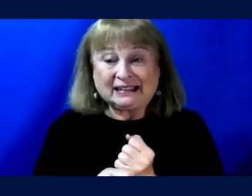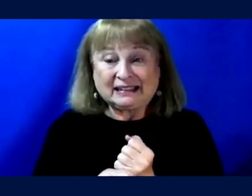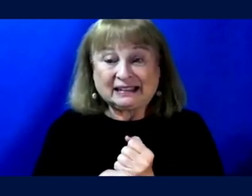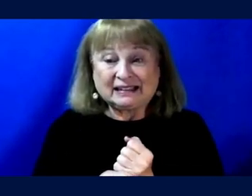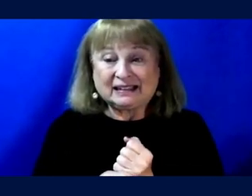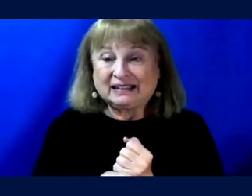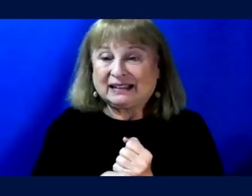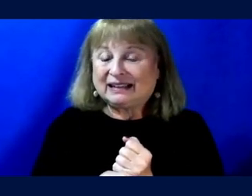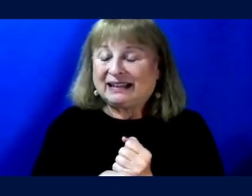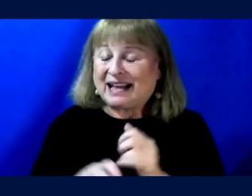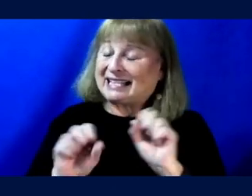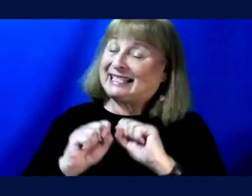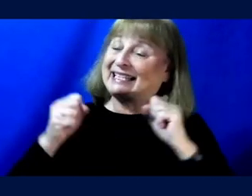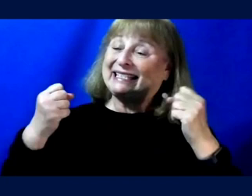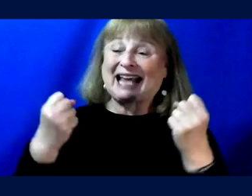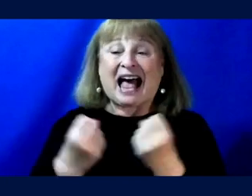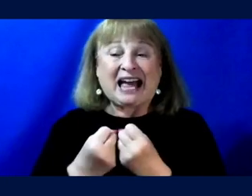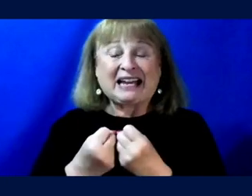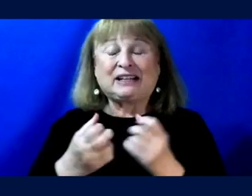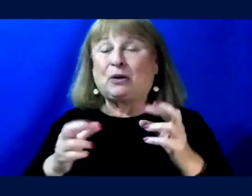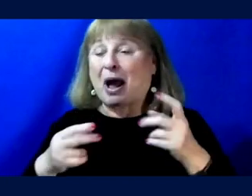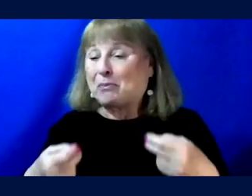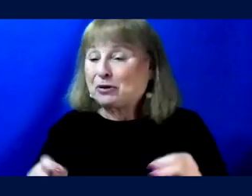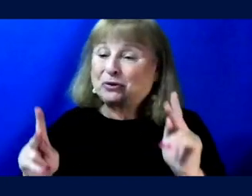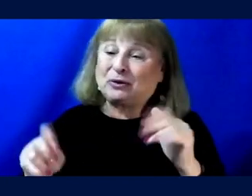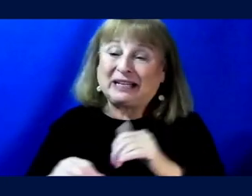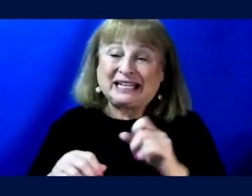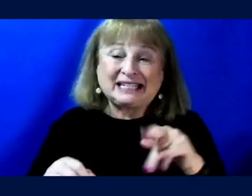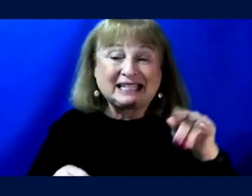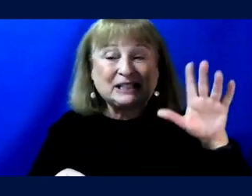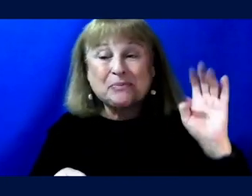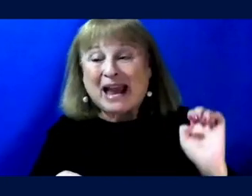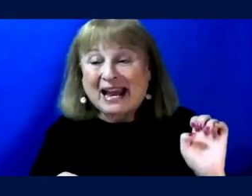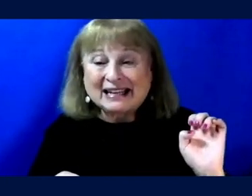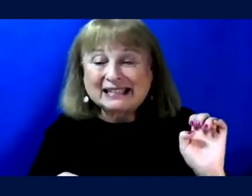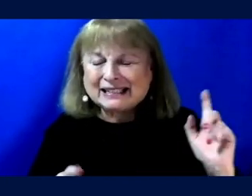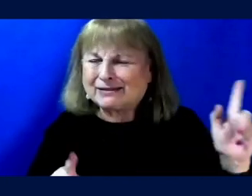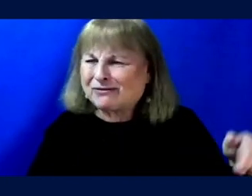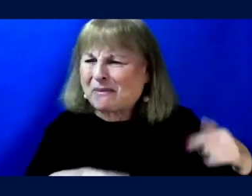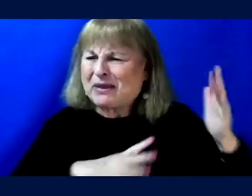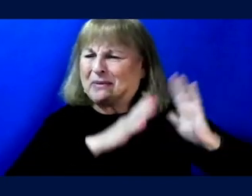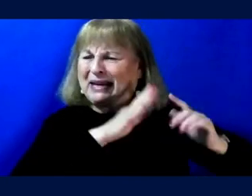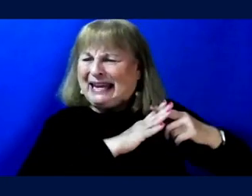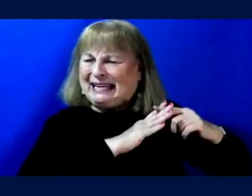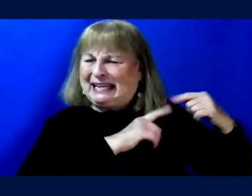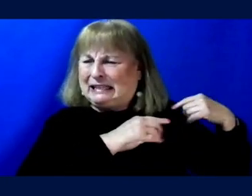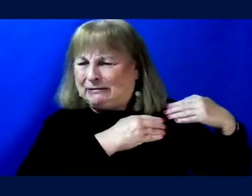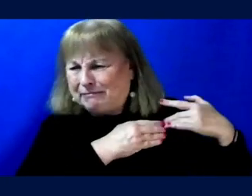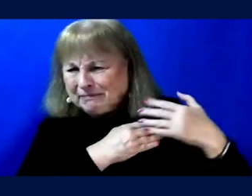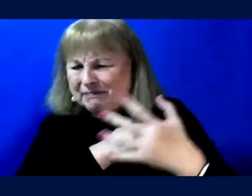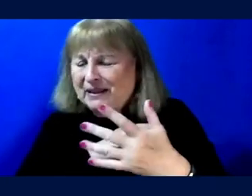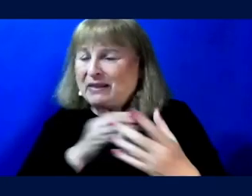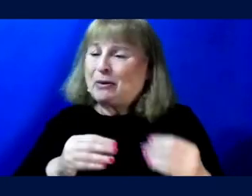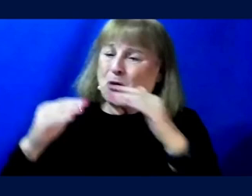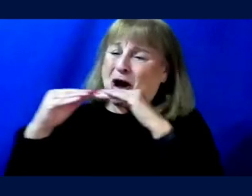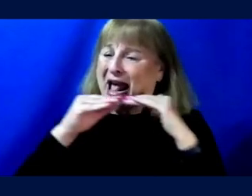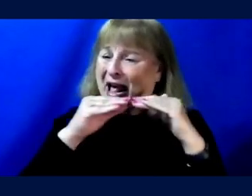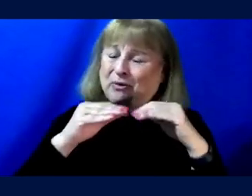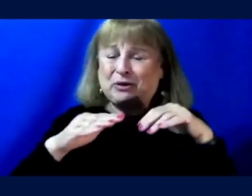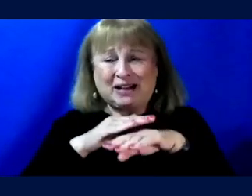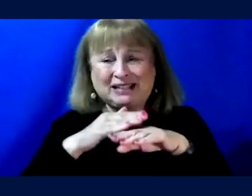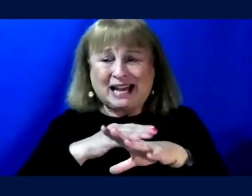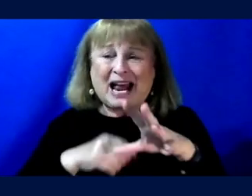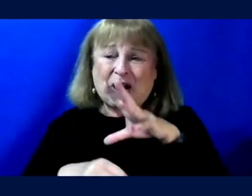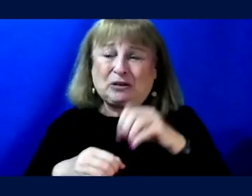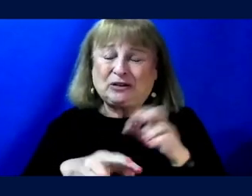a, a society or opportunities in space from the beginning that are more equitable, accessible, and